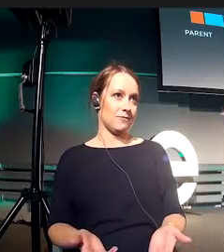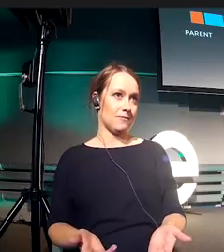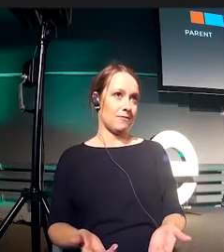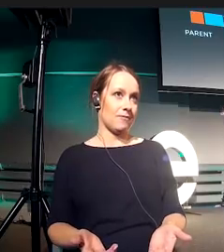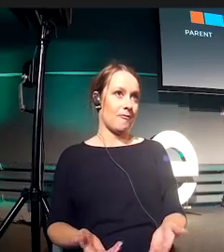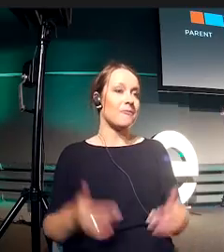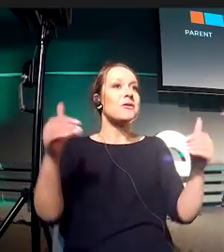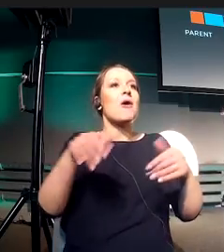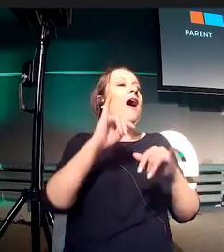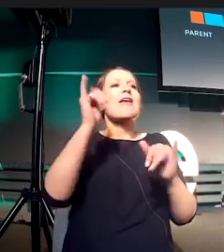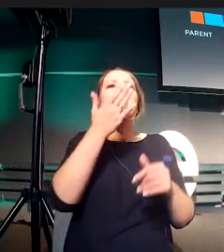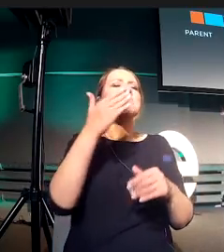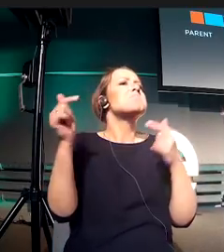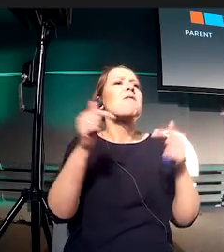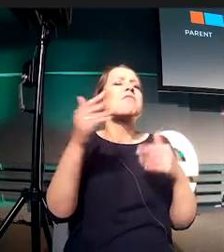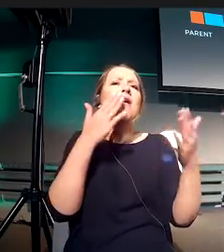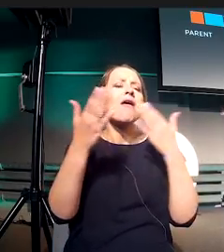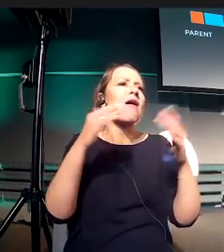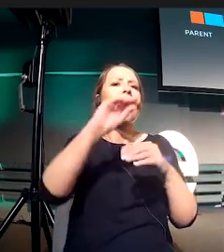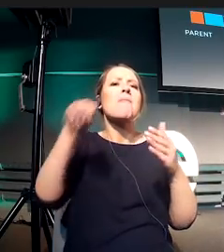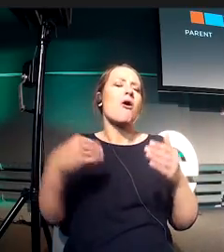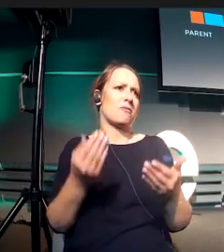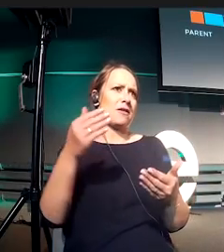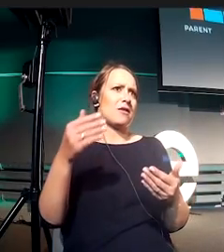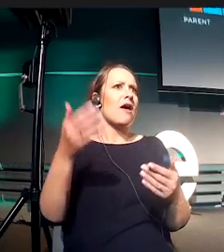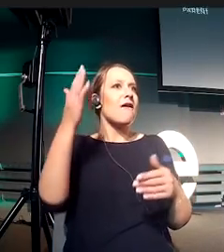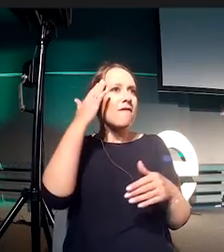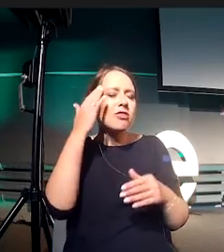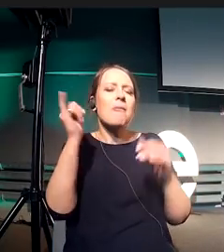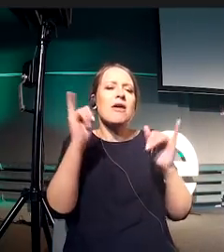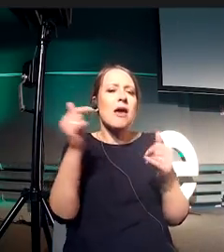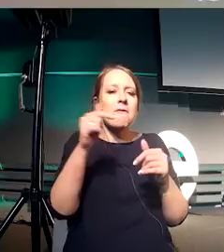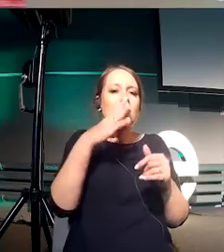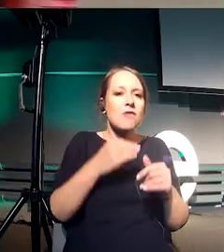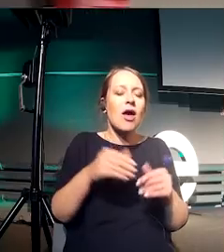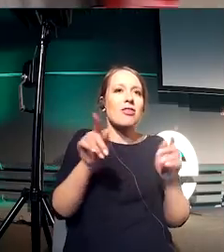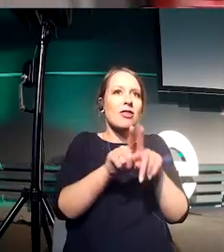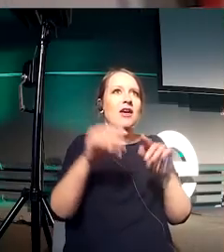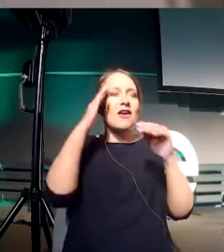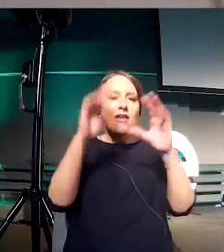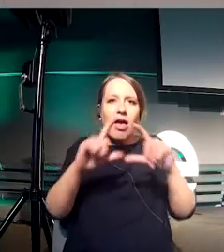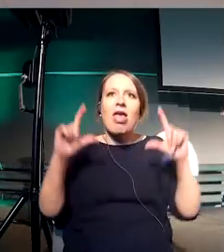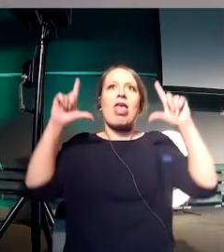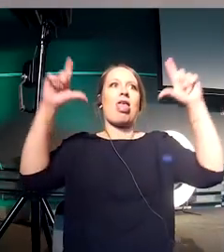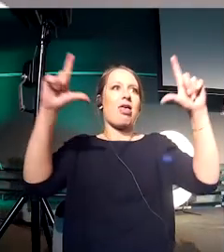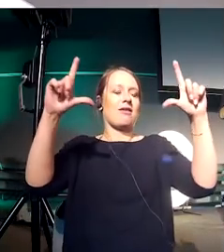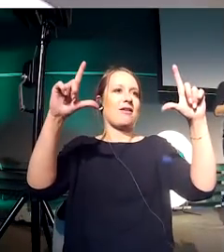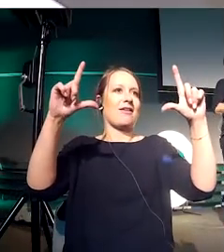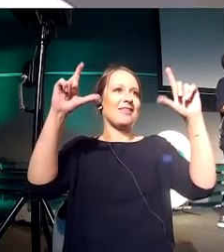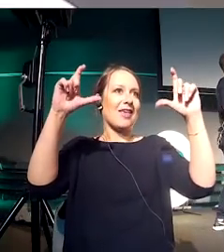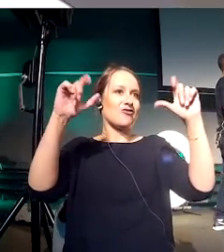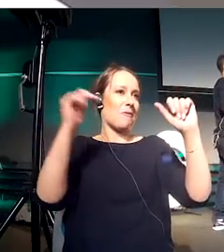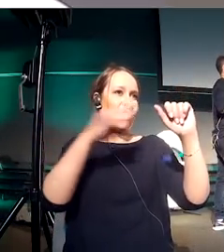the decisions between elements that are small, elements that are big. That's the one simple